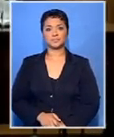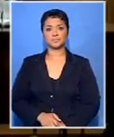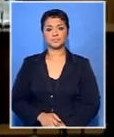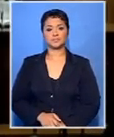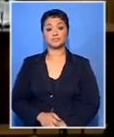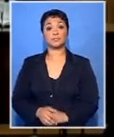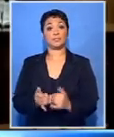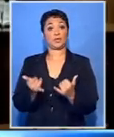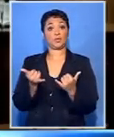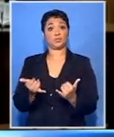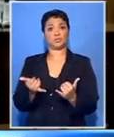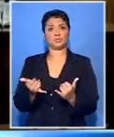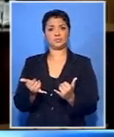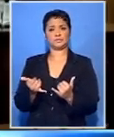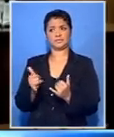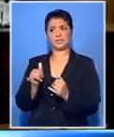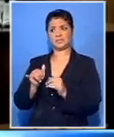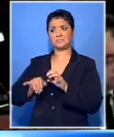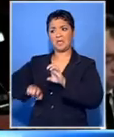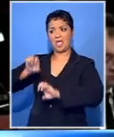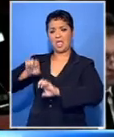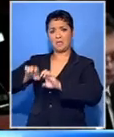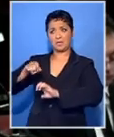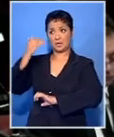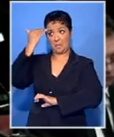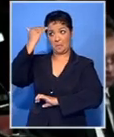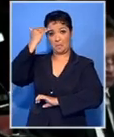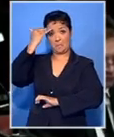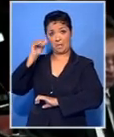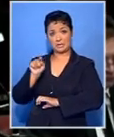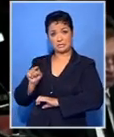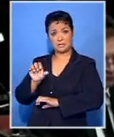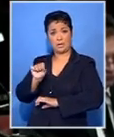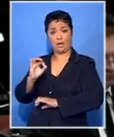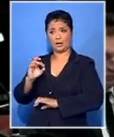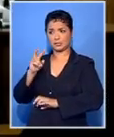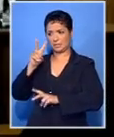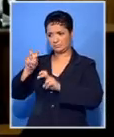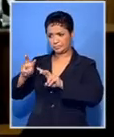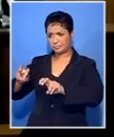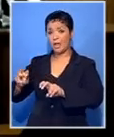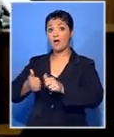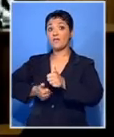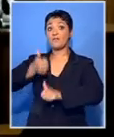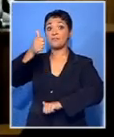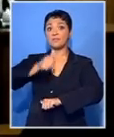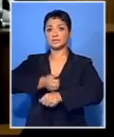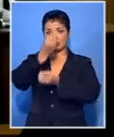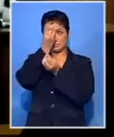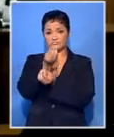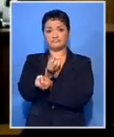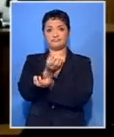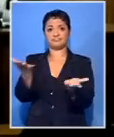Exposed? Details of Pistorius' current state of mind. The report made public for the first time.